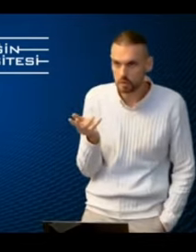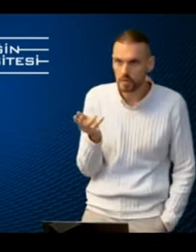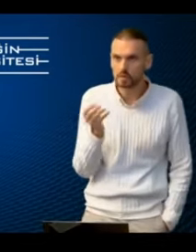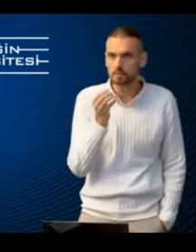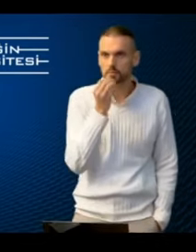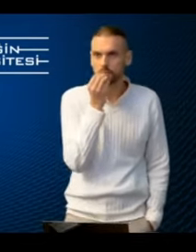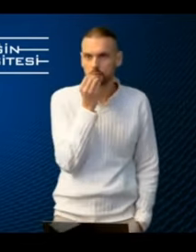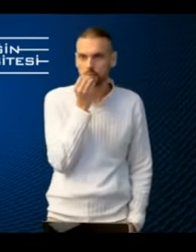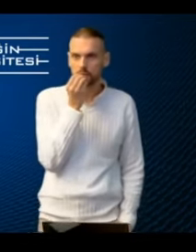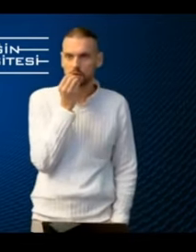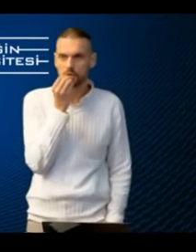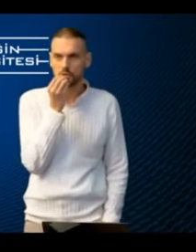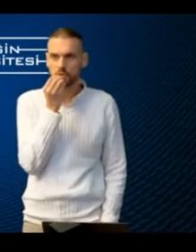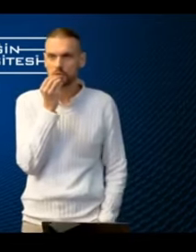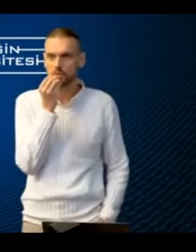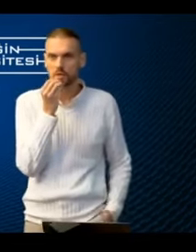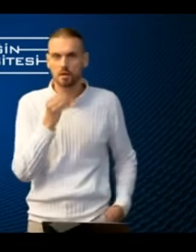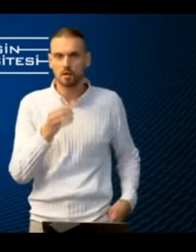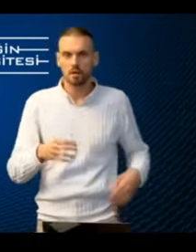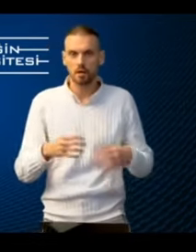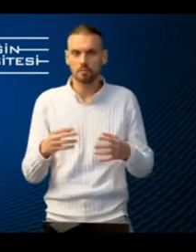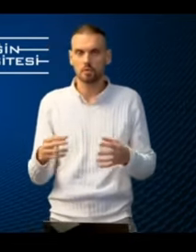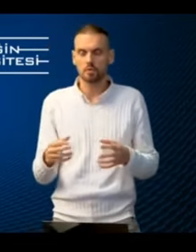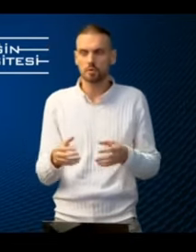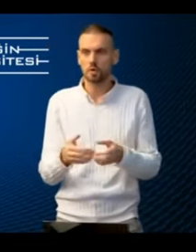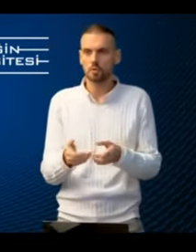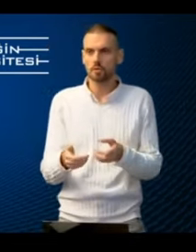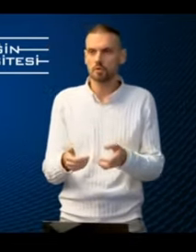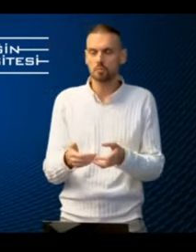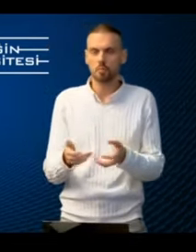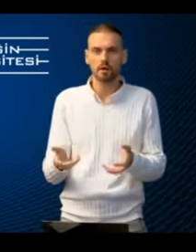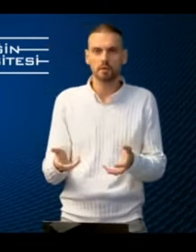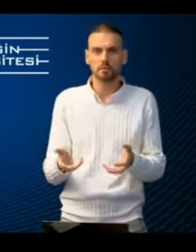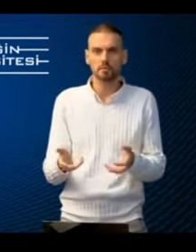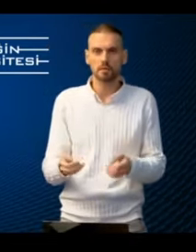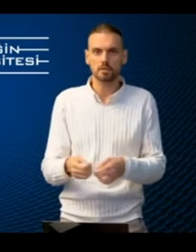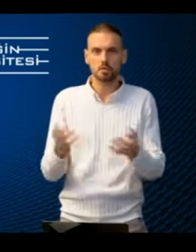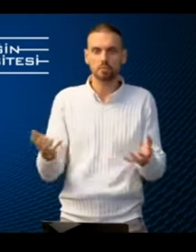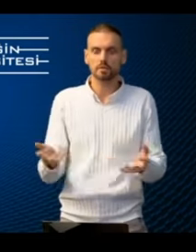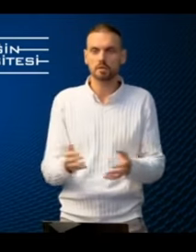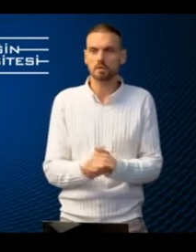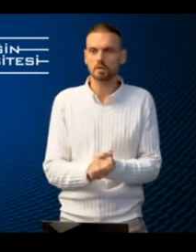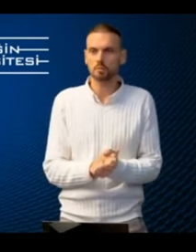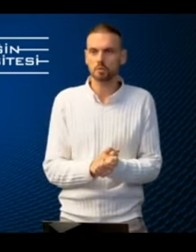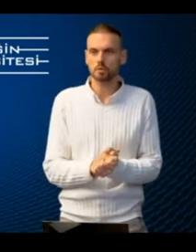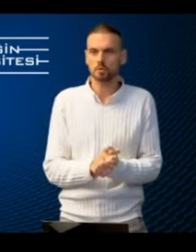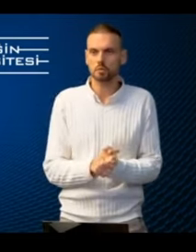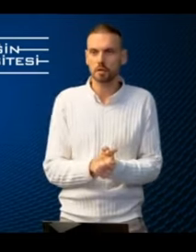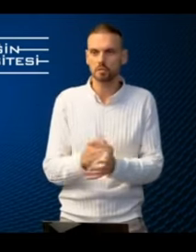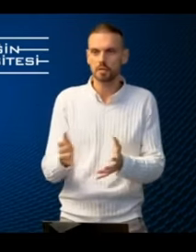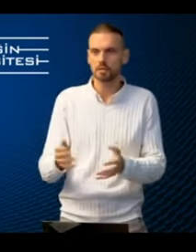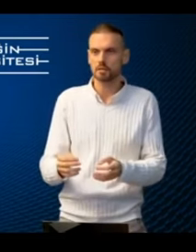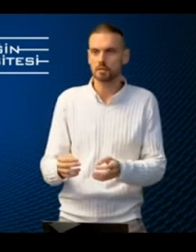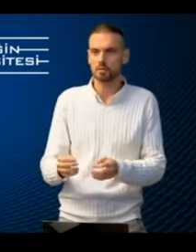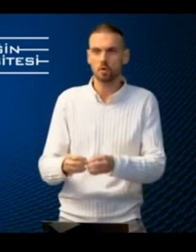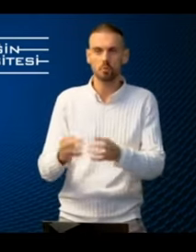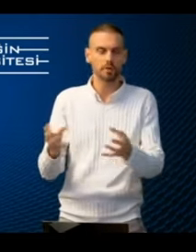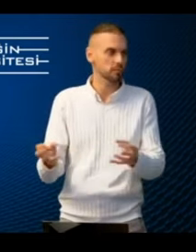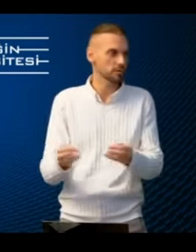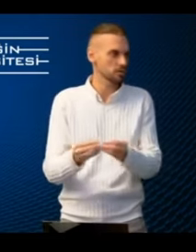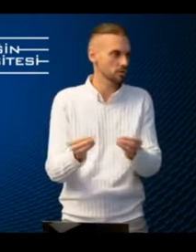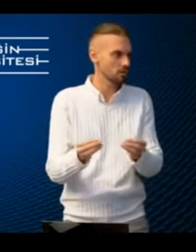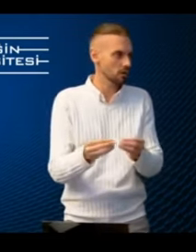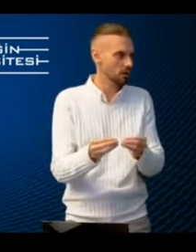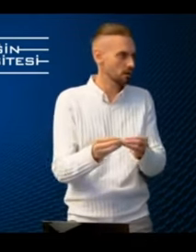could look like so if you think of um you going in mobile interface you open the curriculum you a flight attendant you